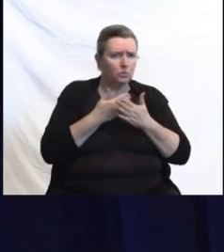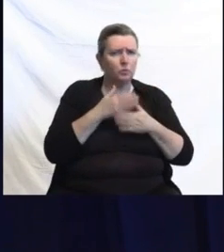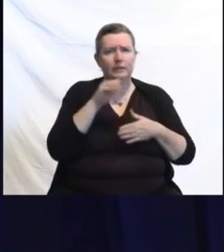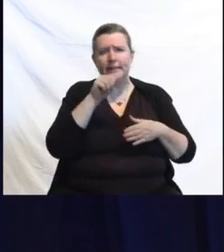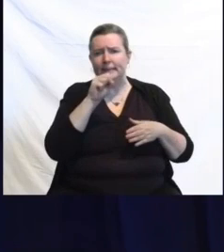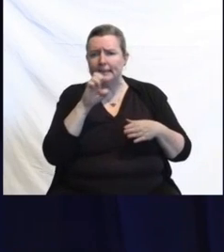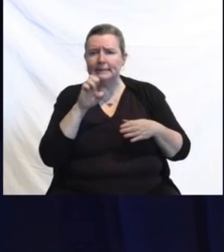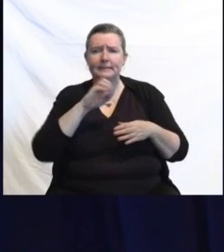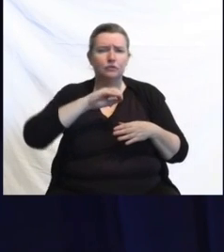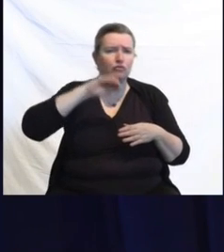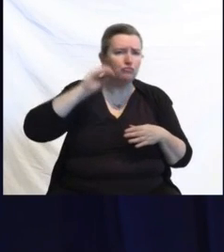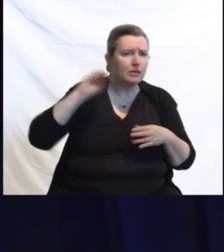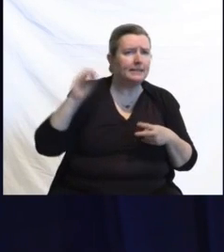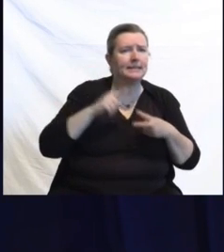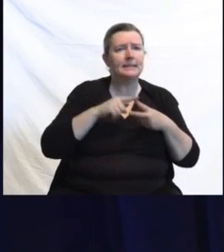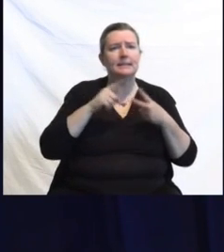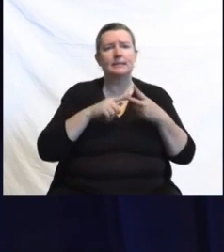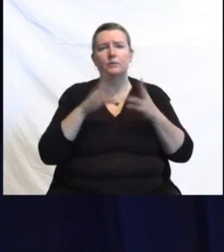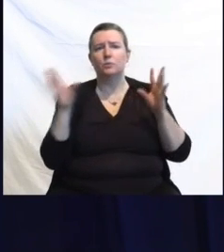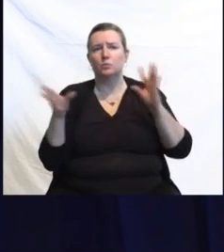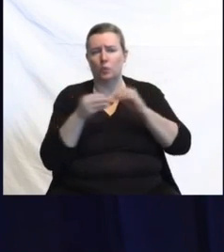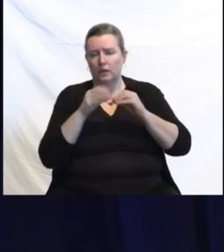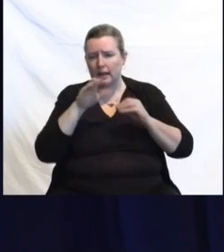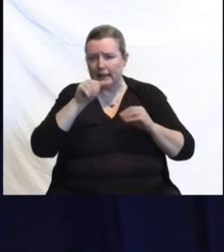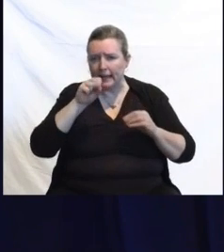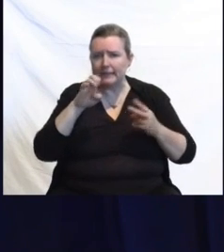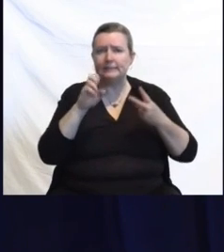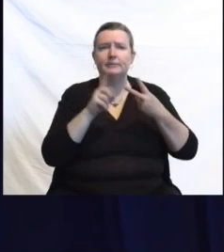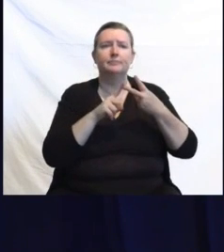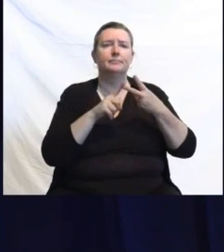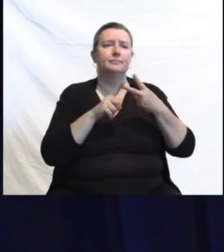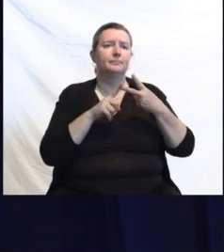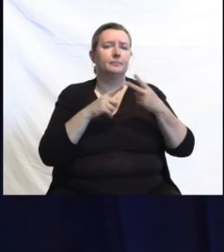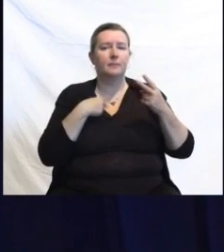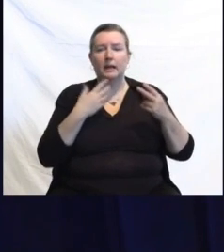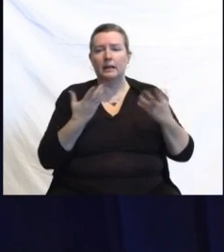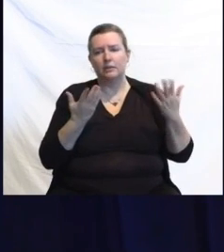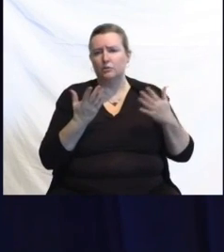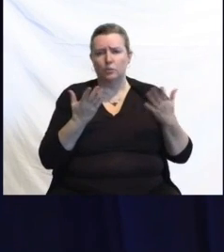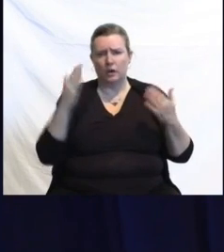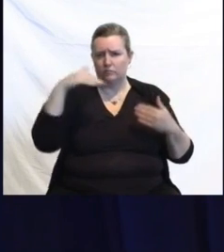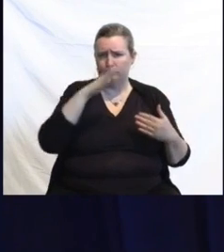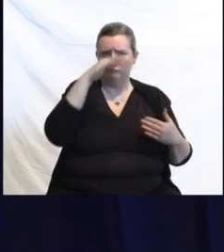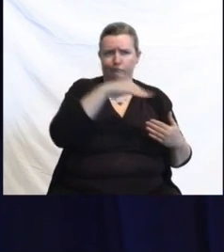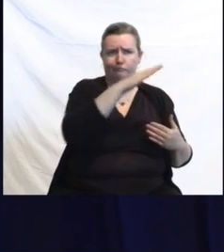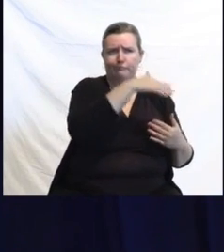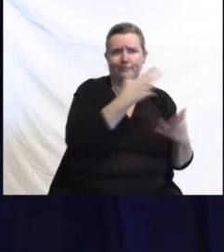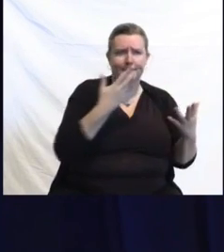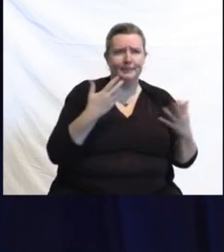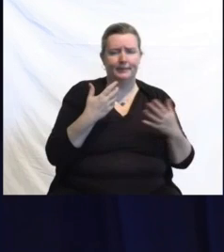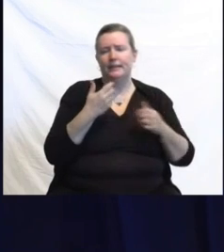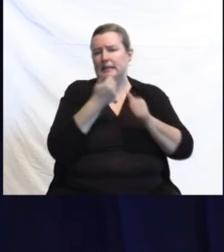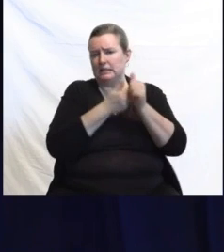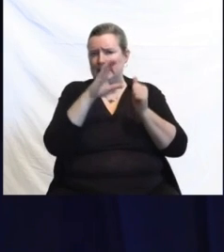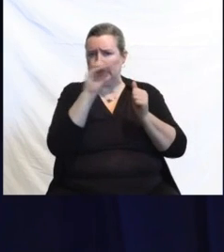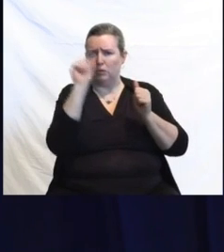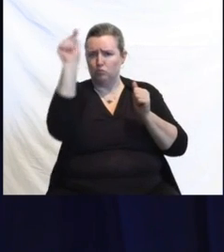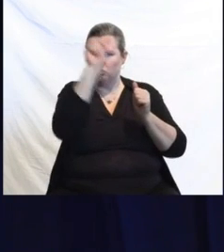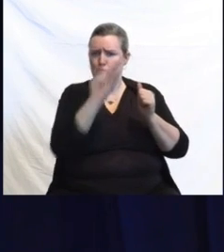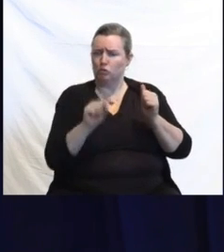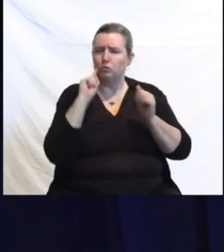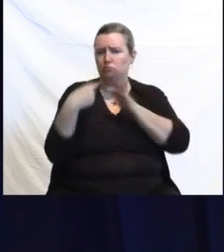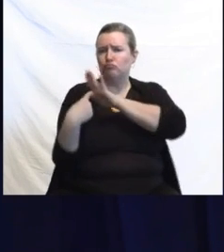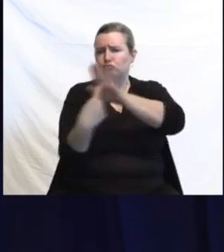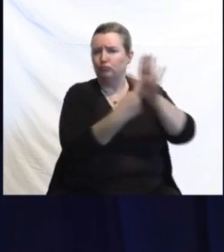trends over time and current activity by county. K-12 schools additionally report